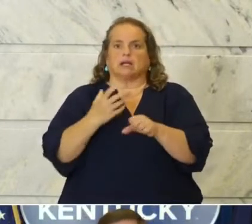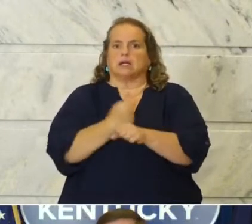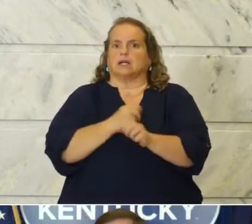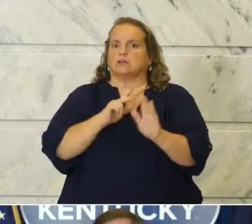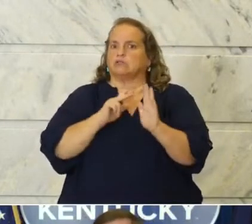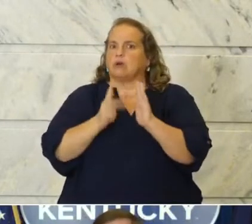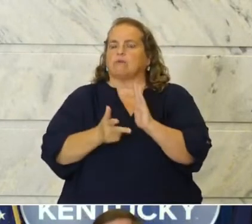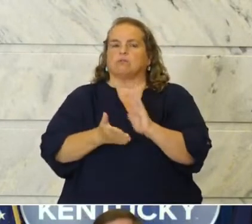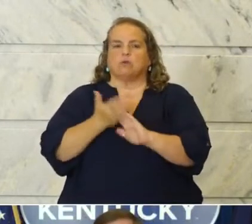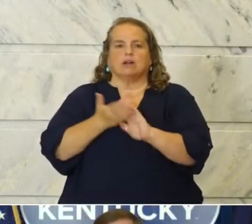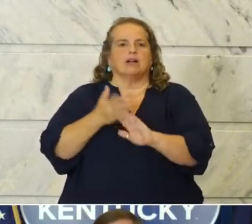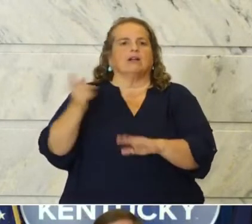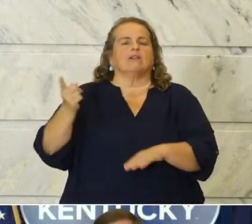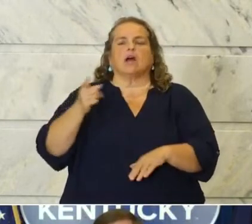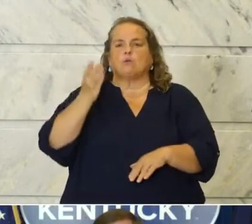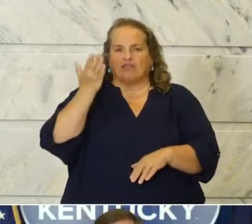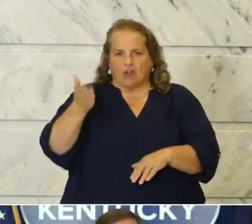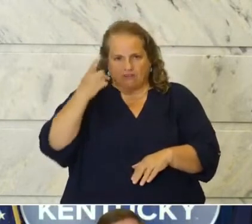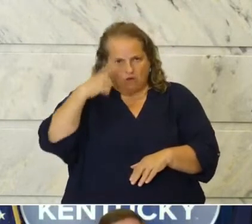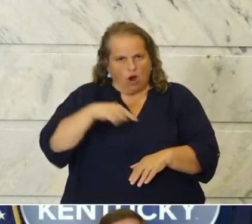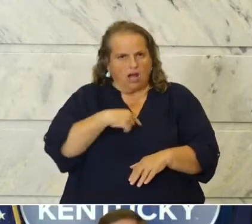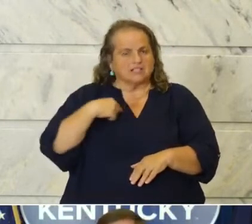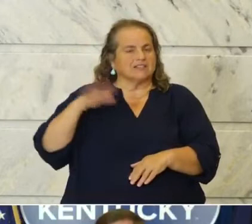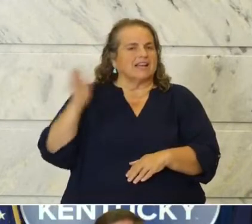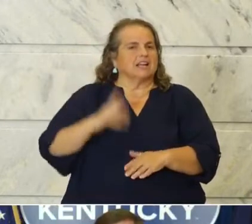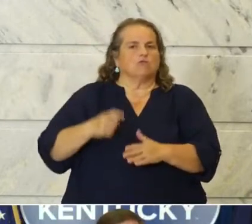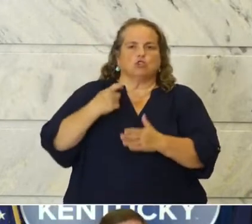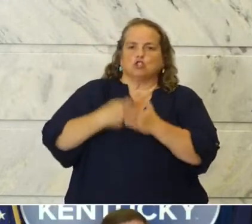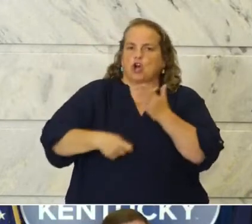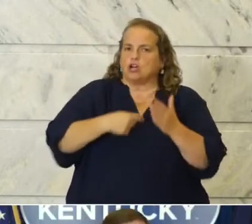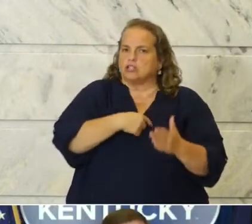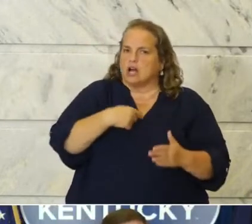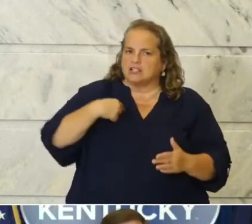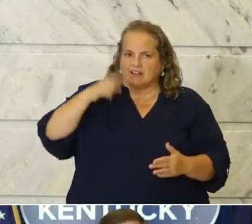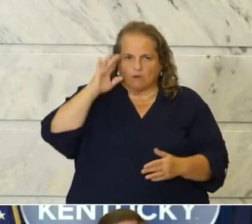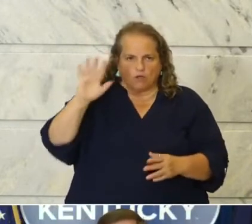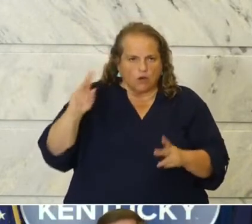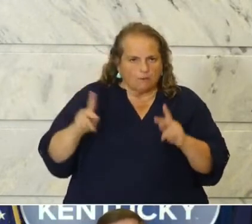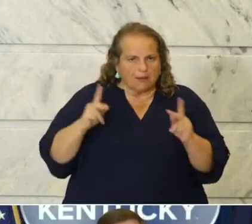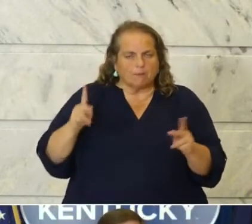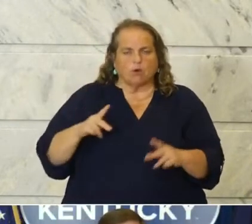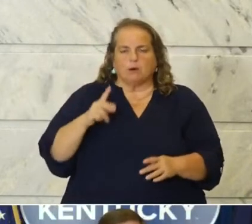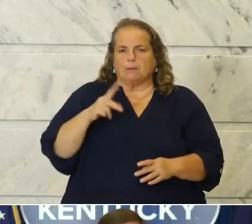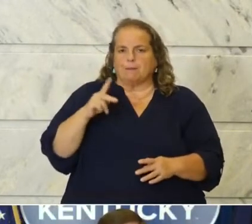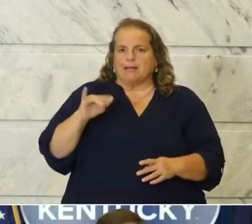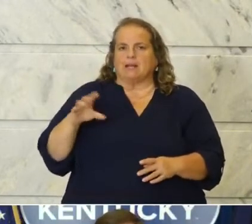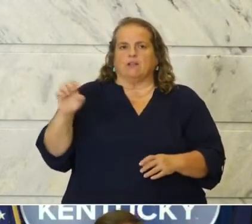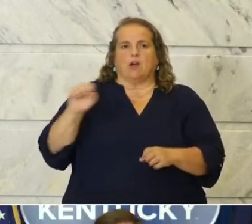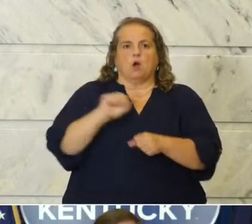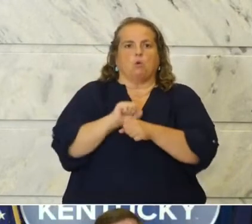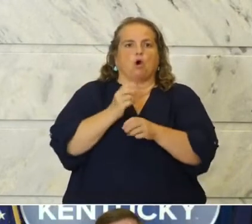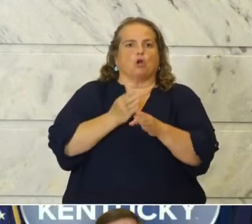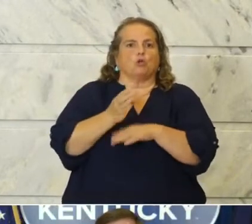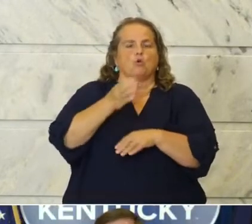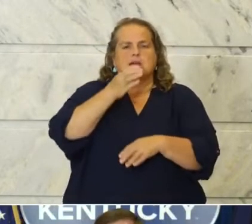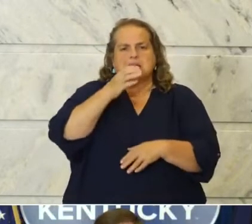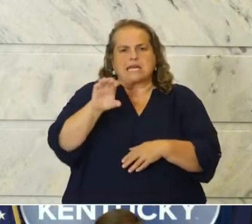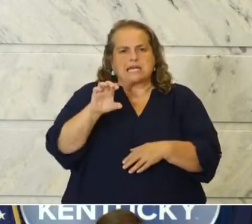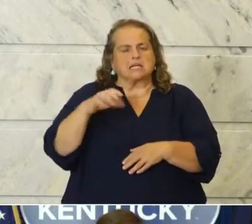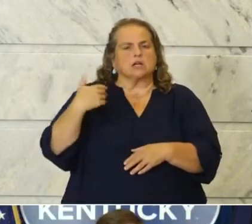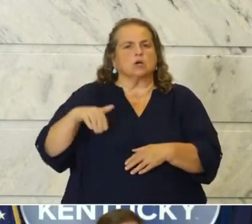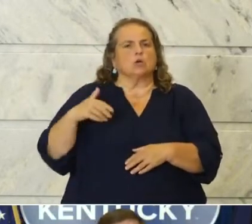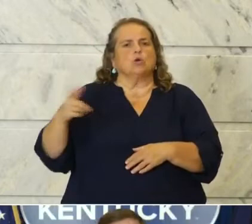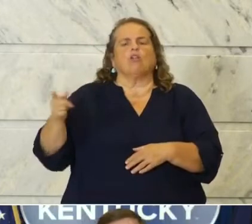there for us. They never charged us for their people for the PPE. They worked through brutal heat. They were truly guardian